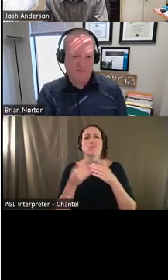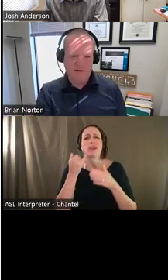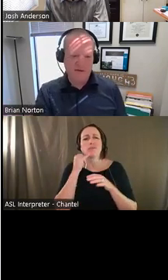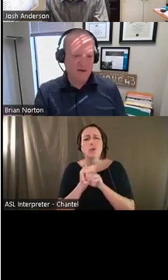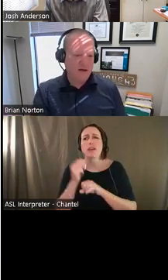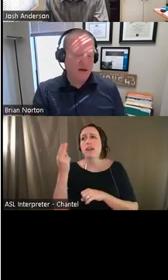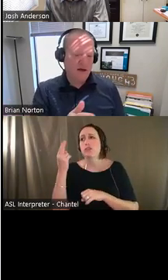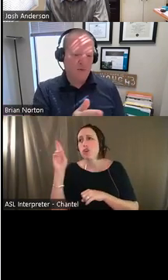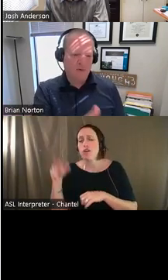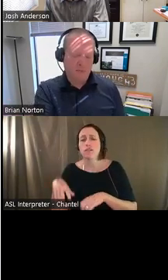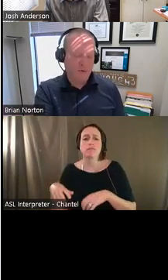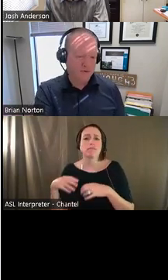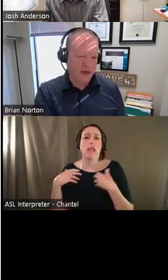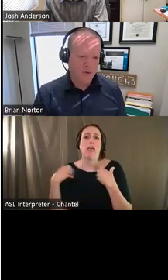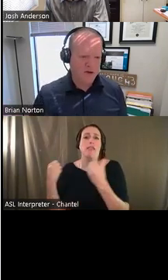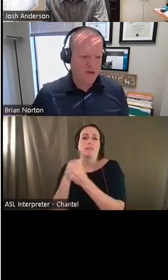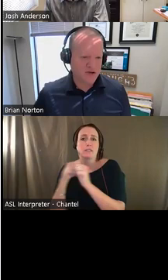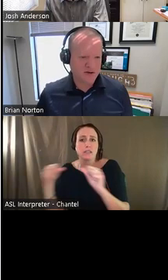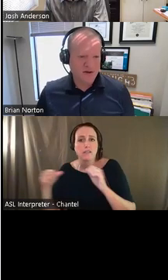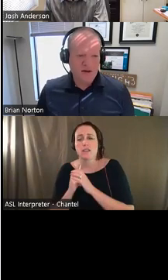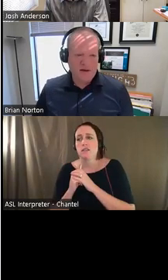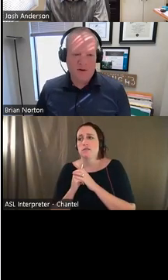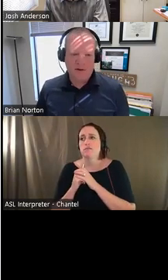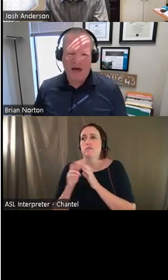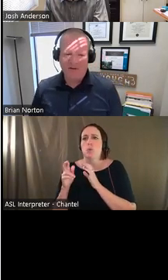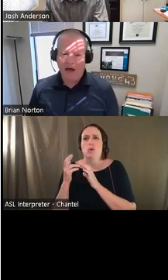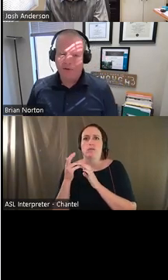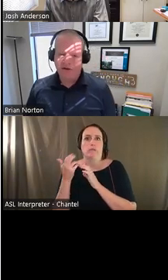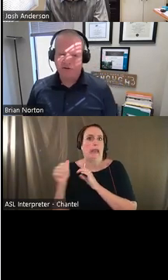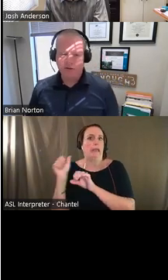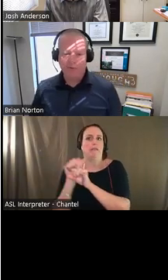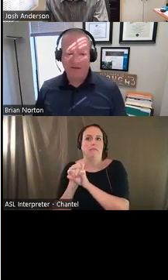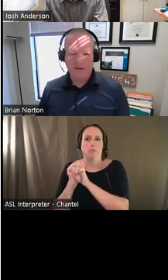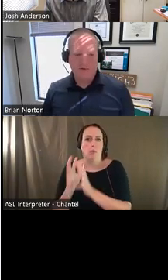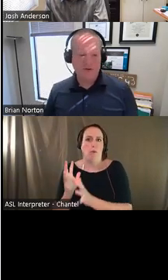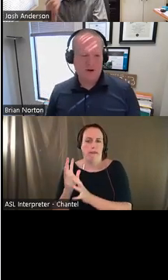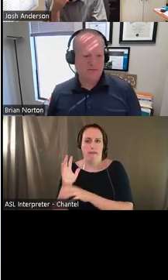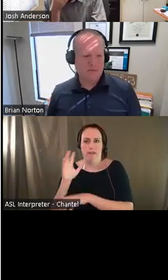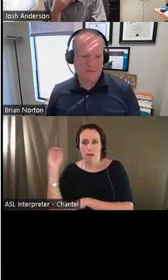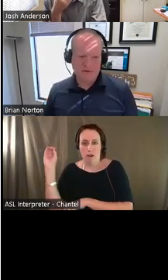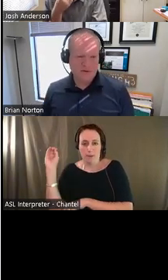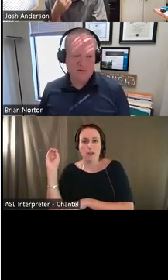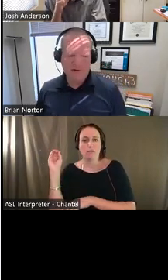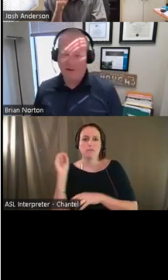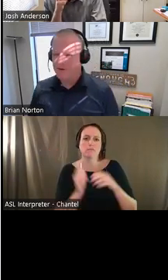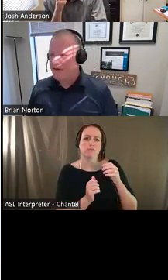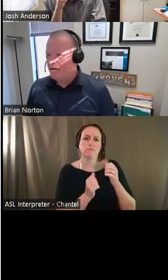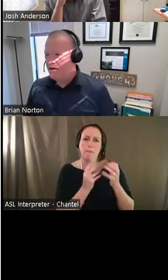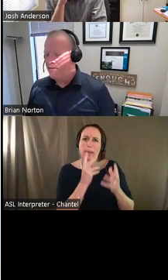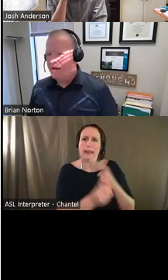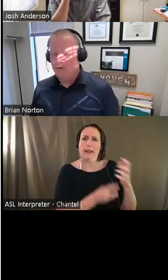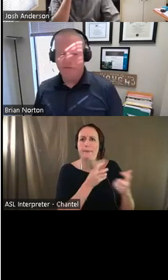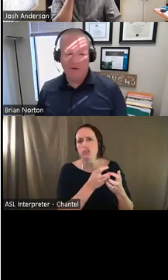safety office, um, or part of that organization, you know, a lot of accommodations are pretty simple and straightforward, you know,